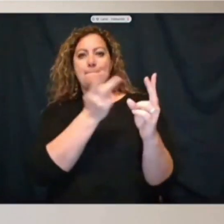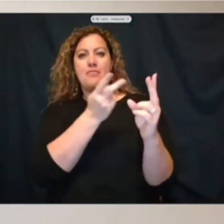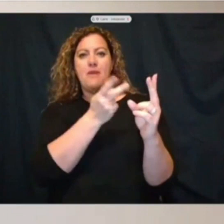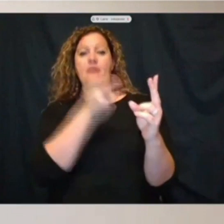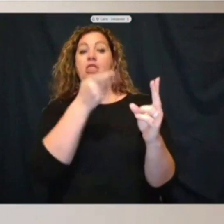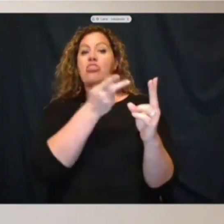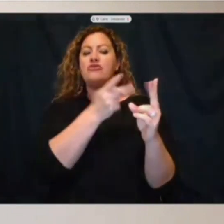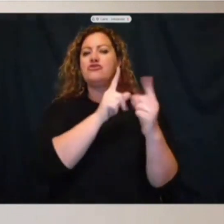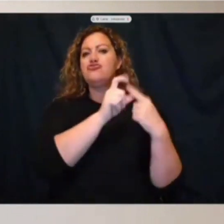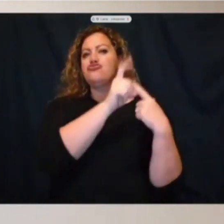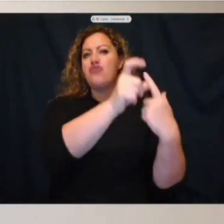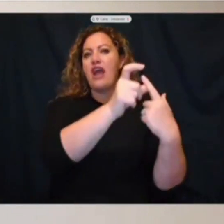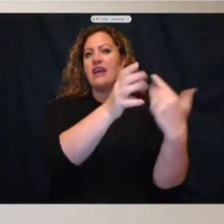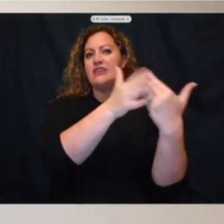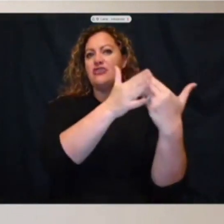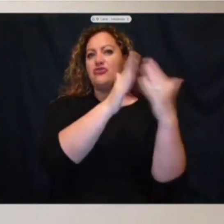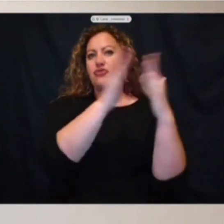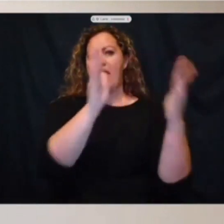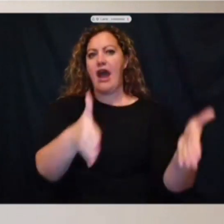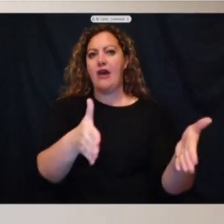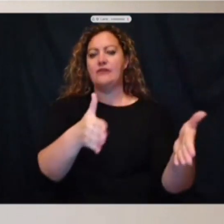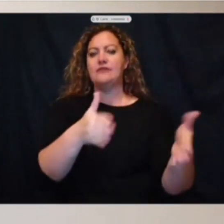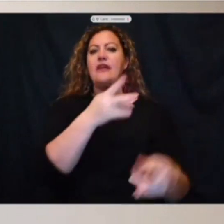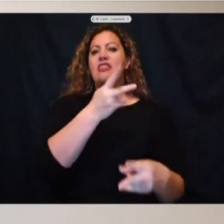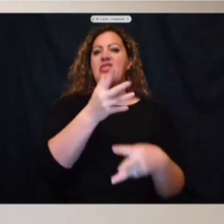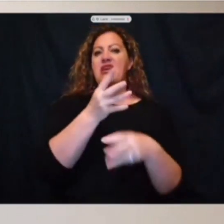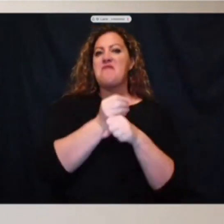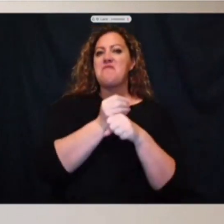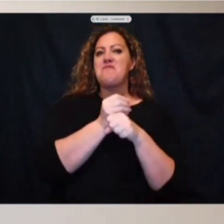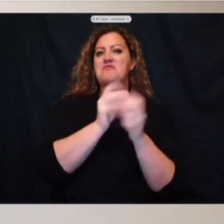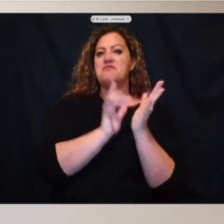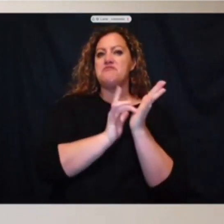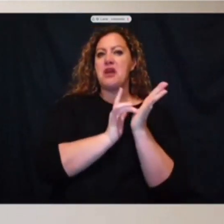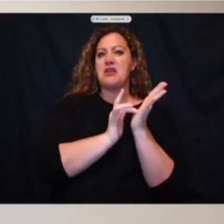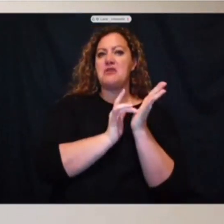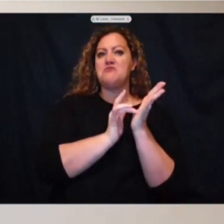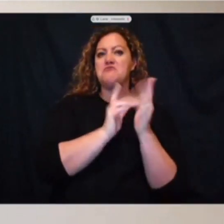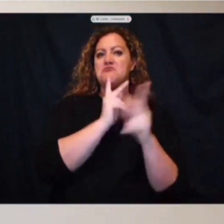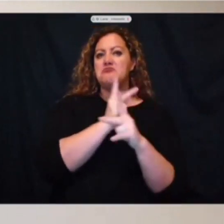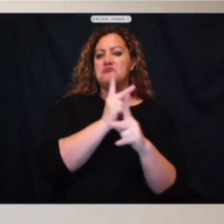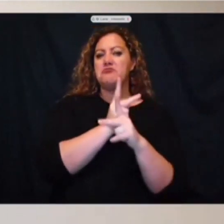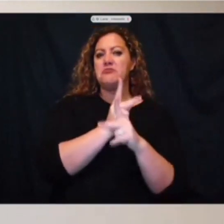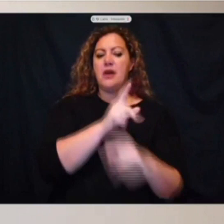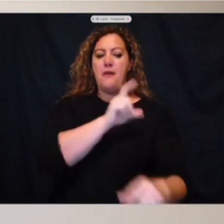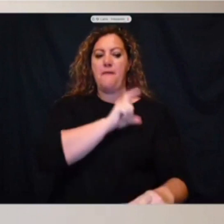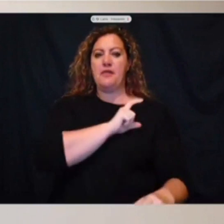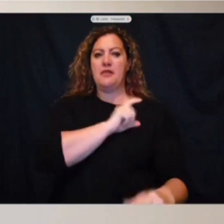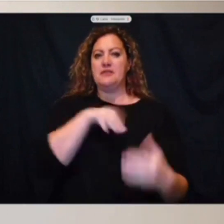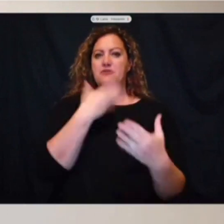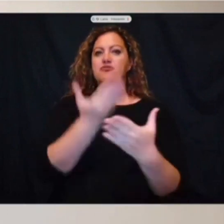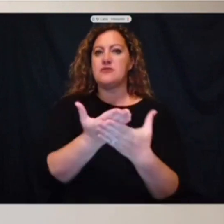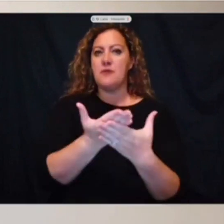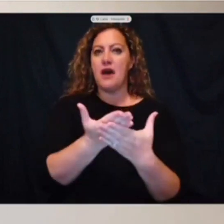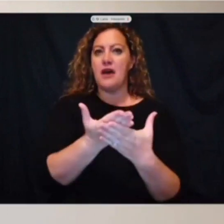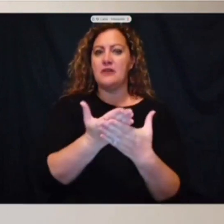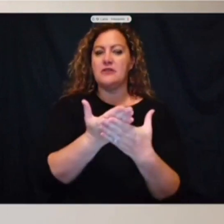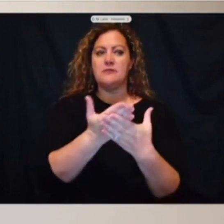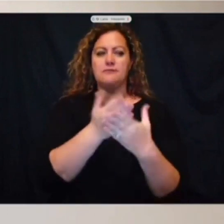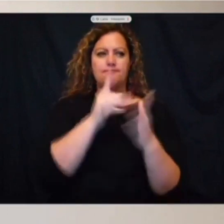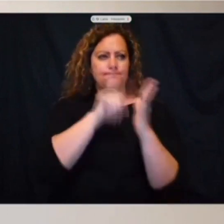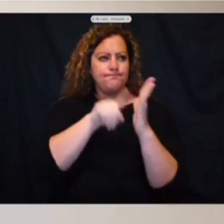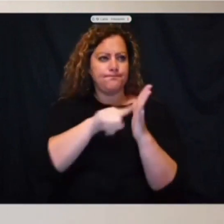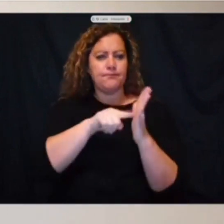nearby house where they received medical attention. Police officers responded to that scene and worked that scene heavily. I was there.